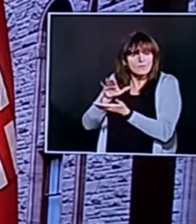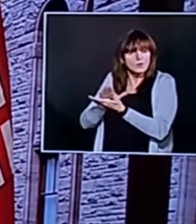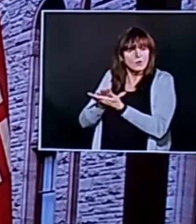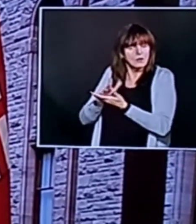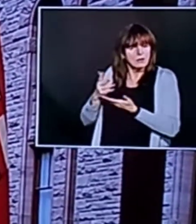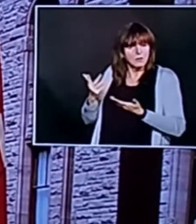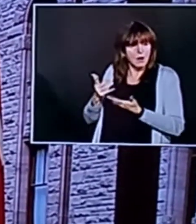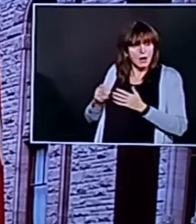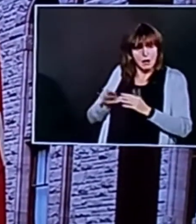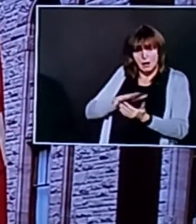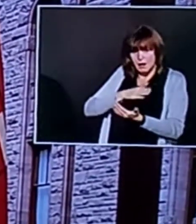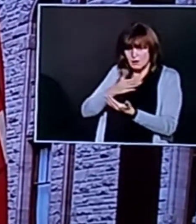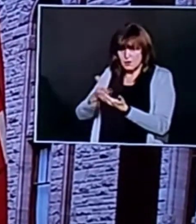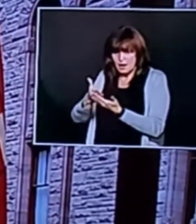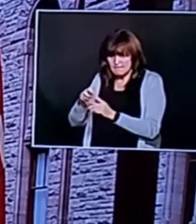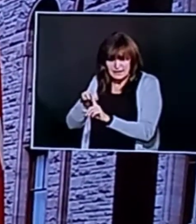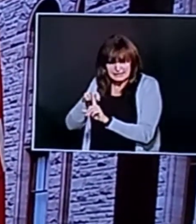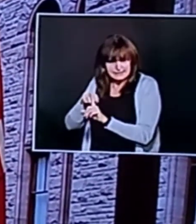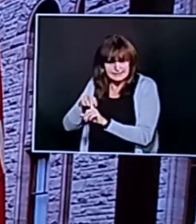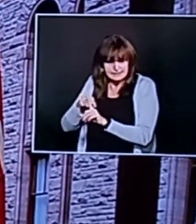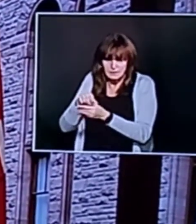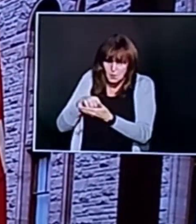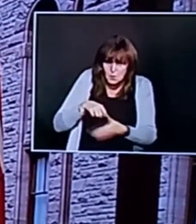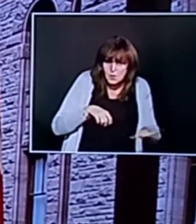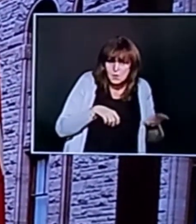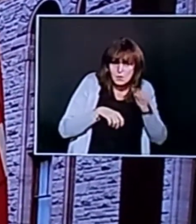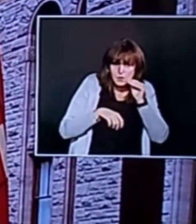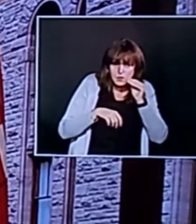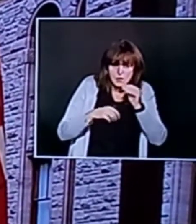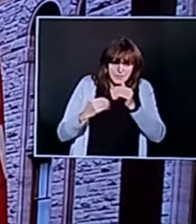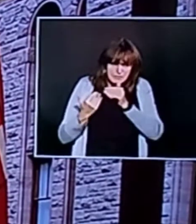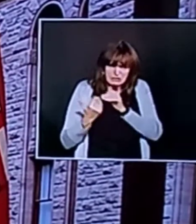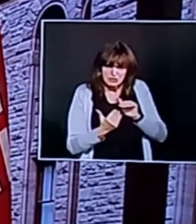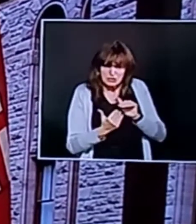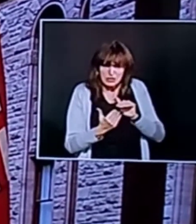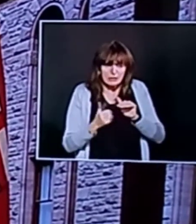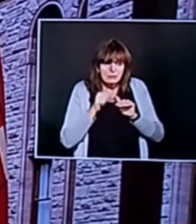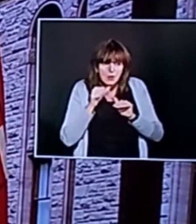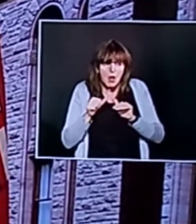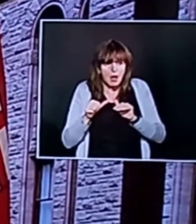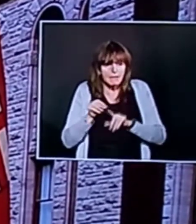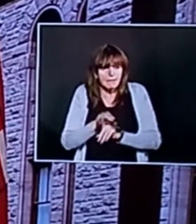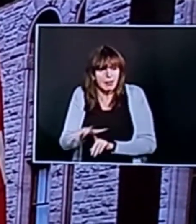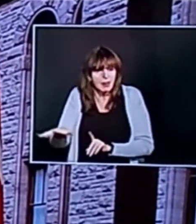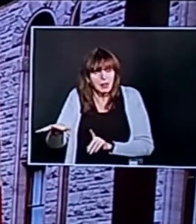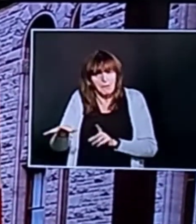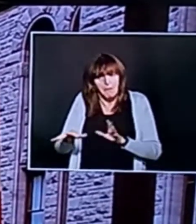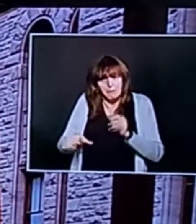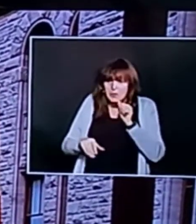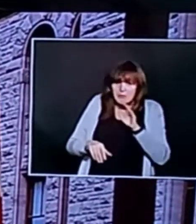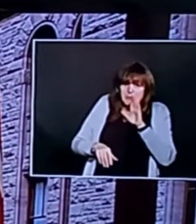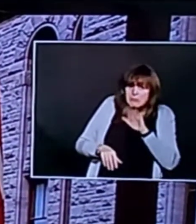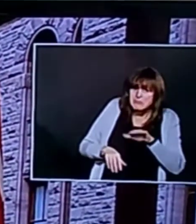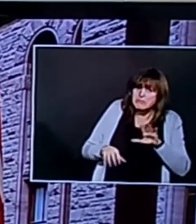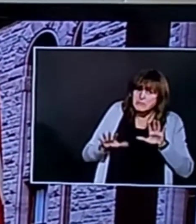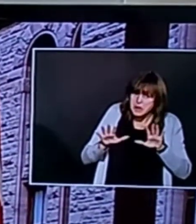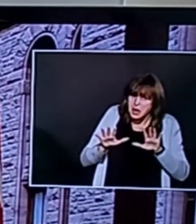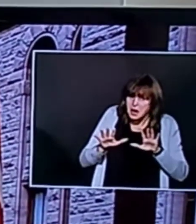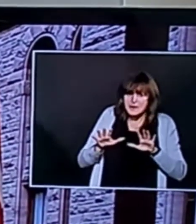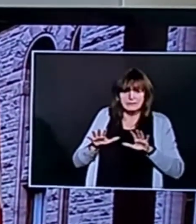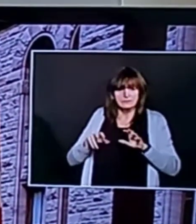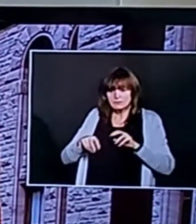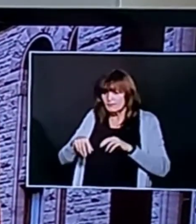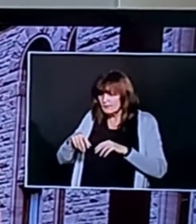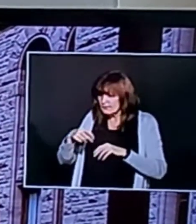schools down to a limited amount there was not a lot of extensive evidence of transmission in the schools hardly any at all a little bit in